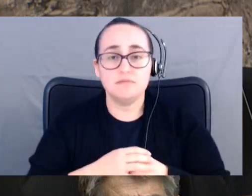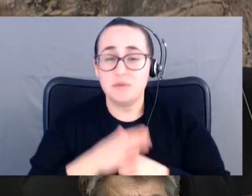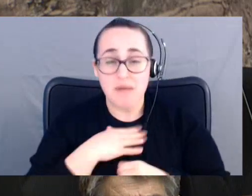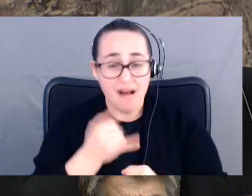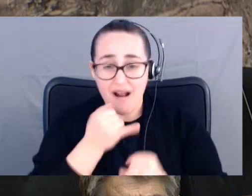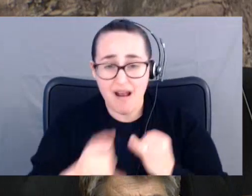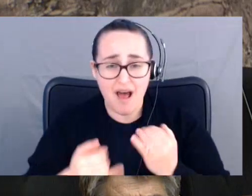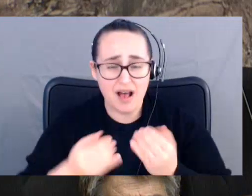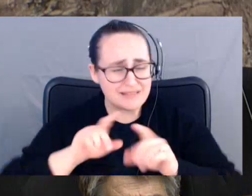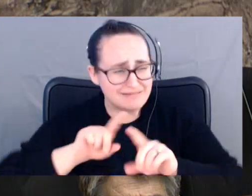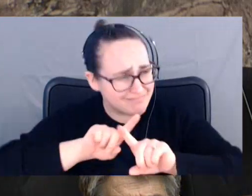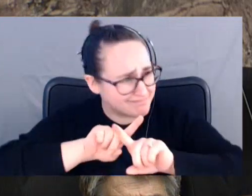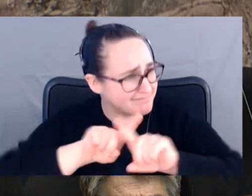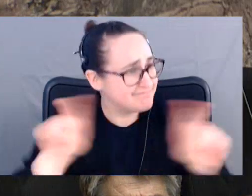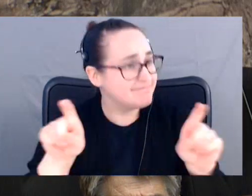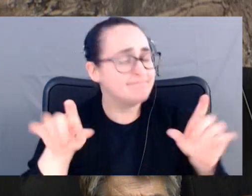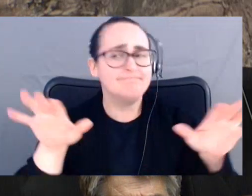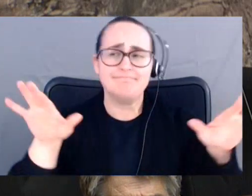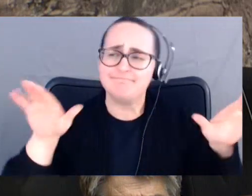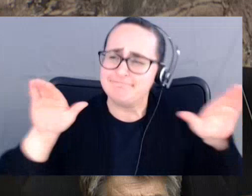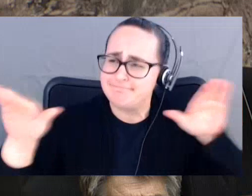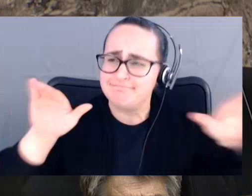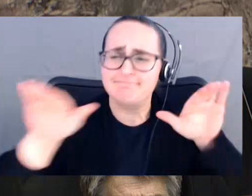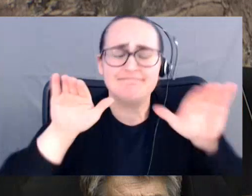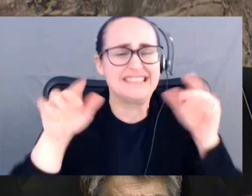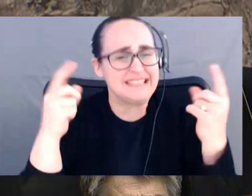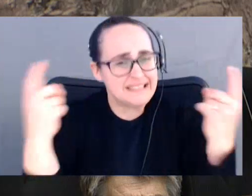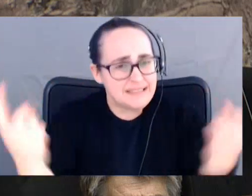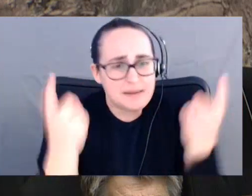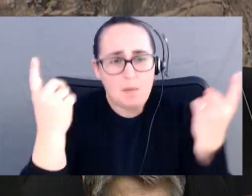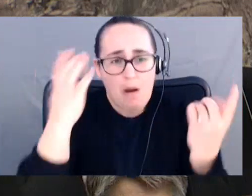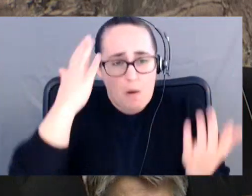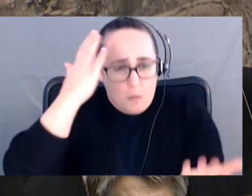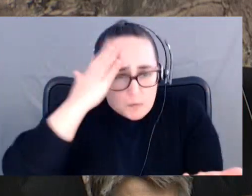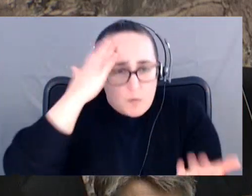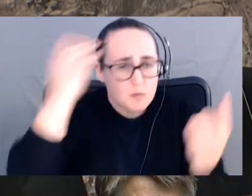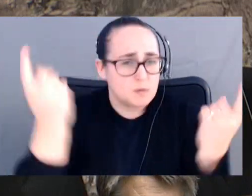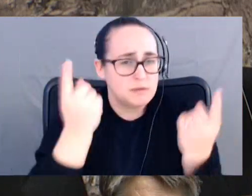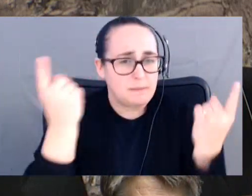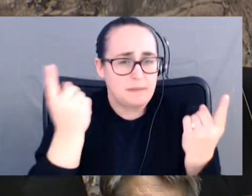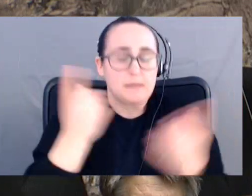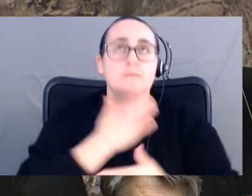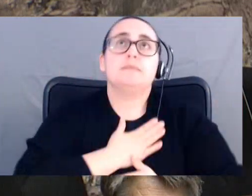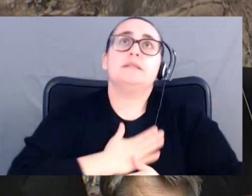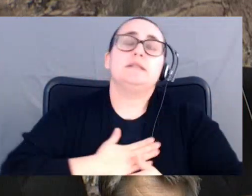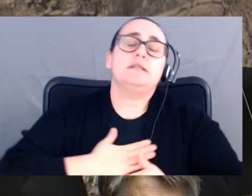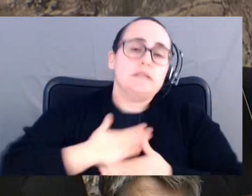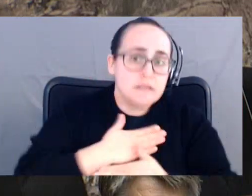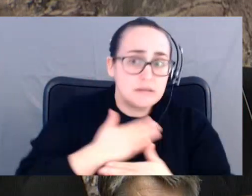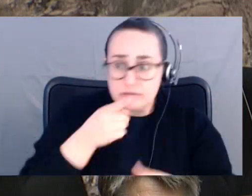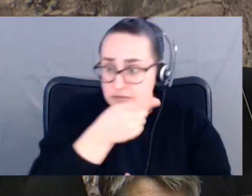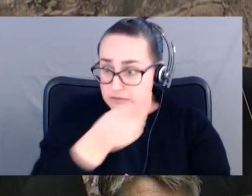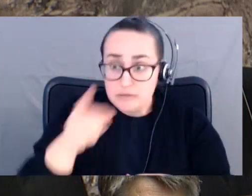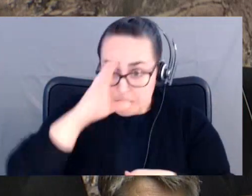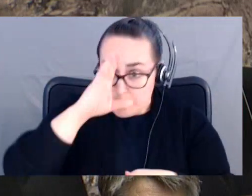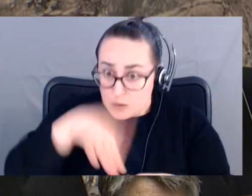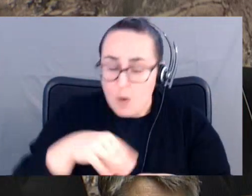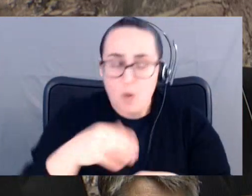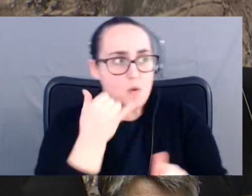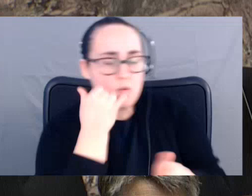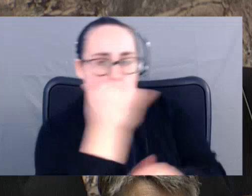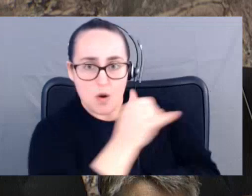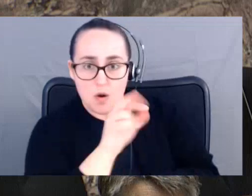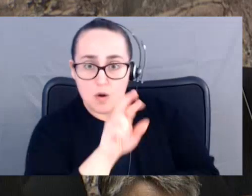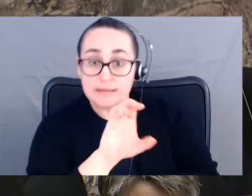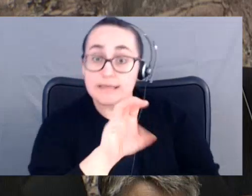We need to give these families and their loved ones some hope. Please, if you have any information, call the RCMP, your Crime